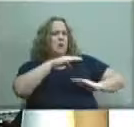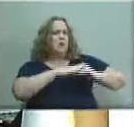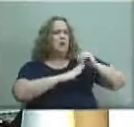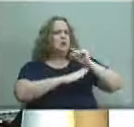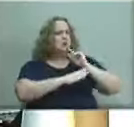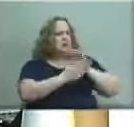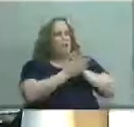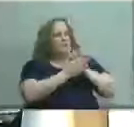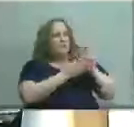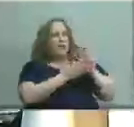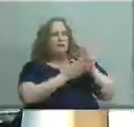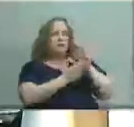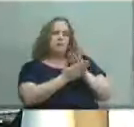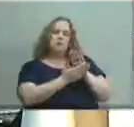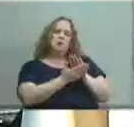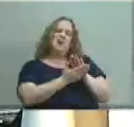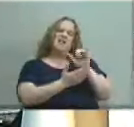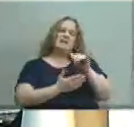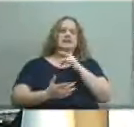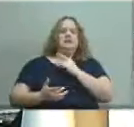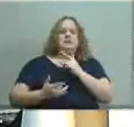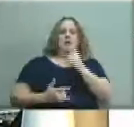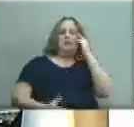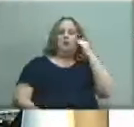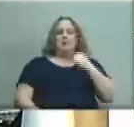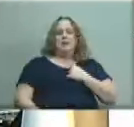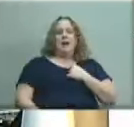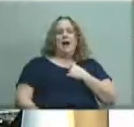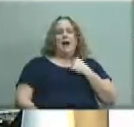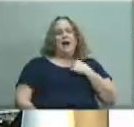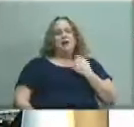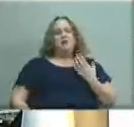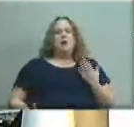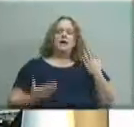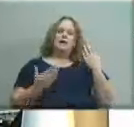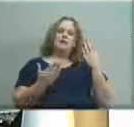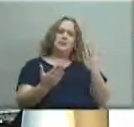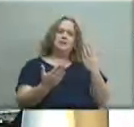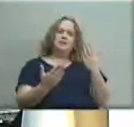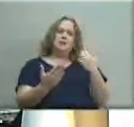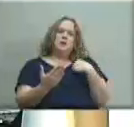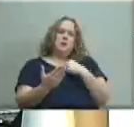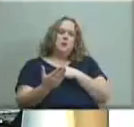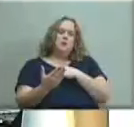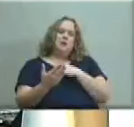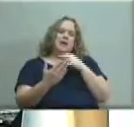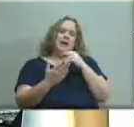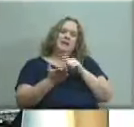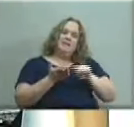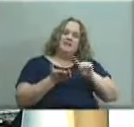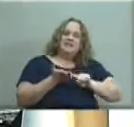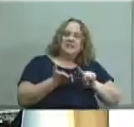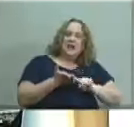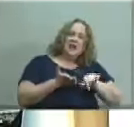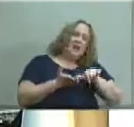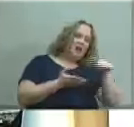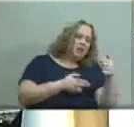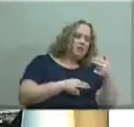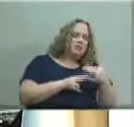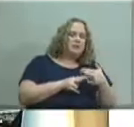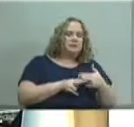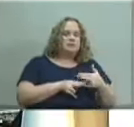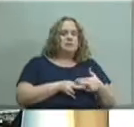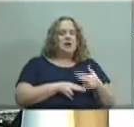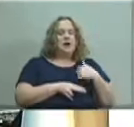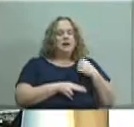with me um i i for that reason i would recommend that we possibly investigate other uh names i know